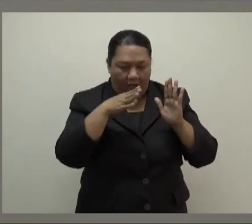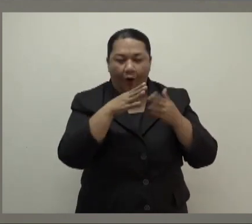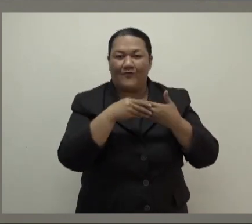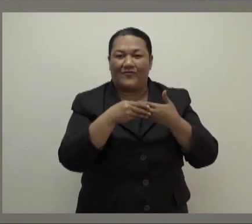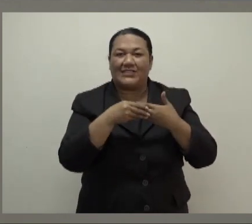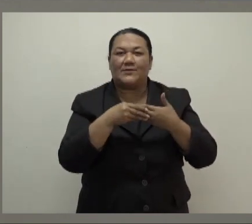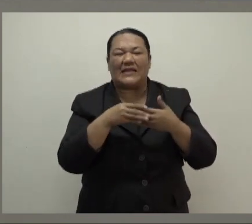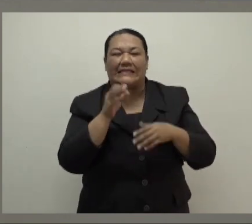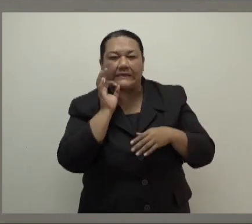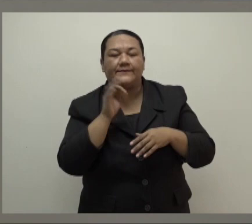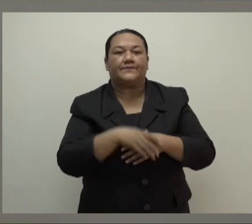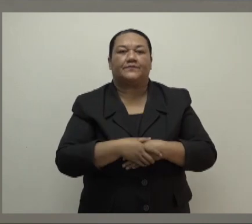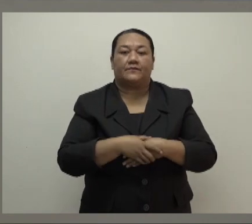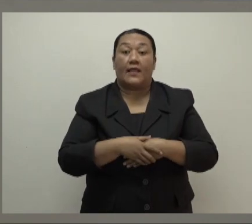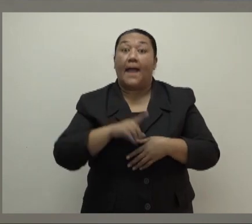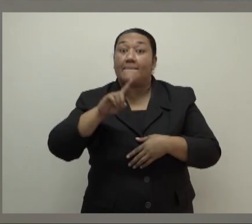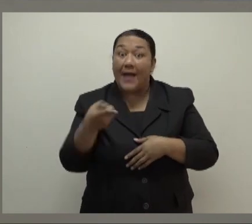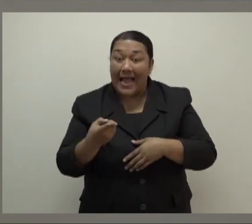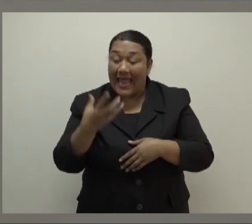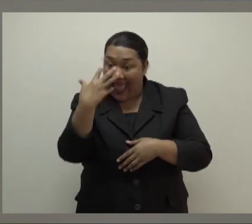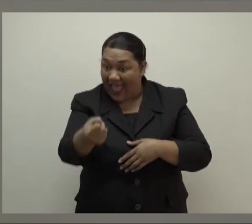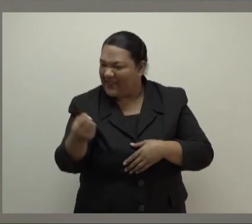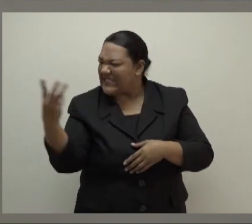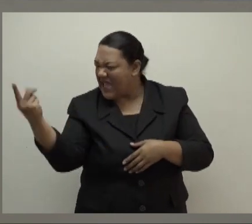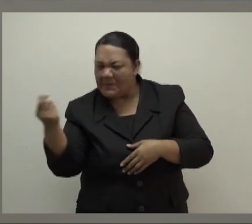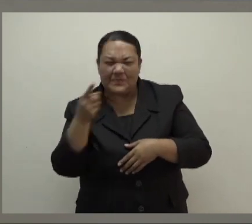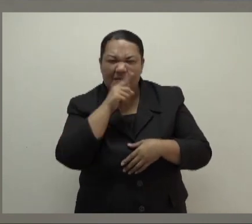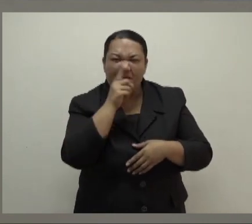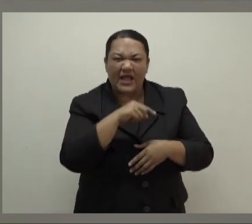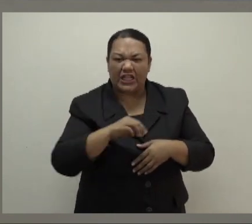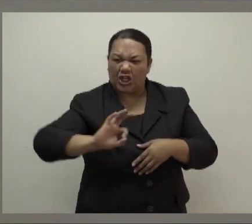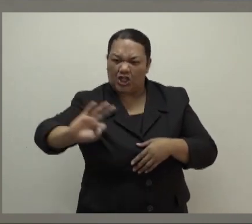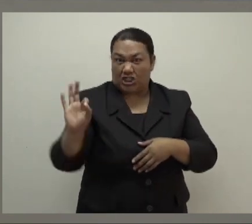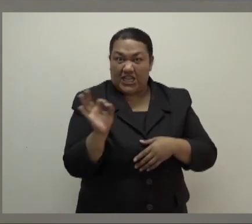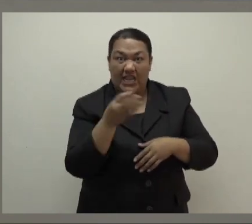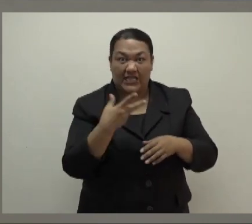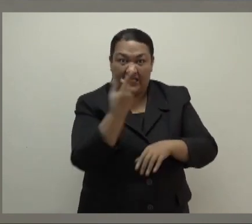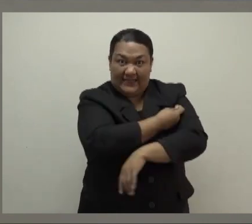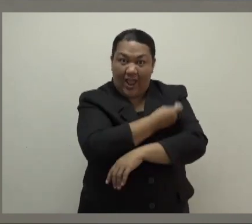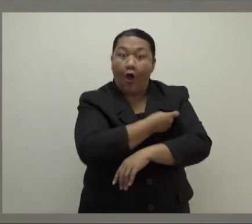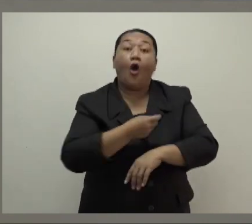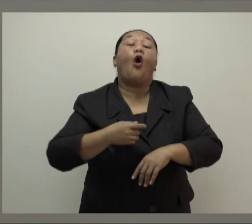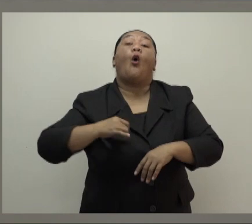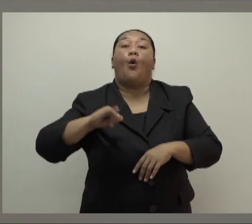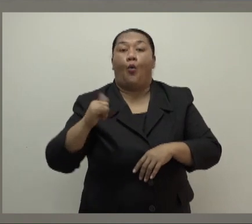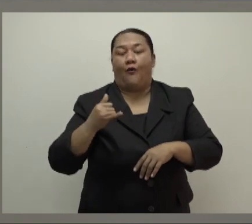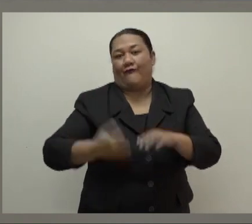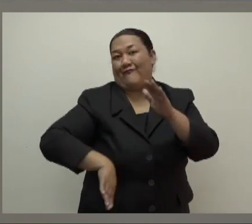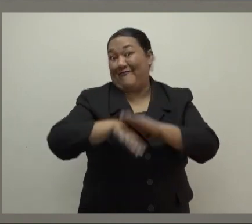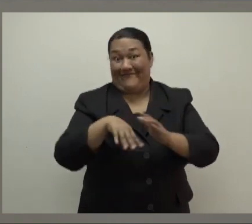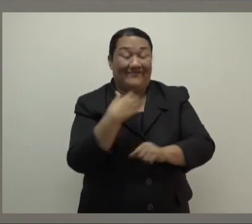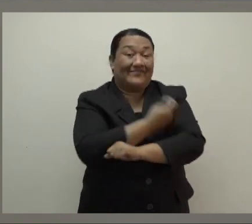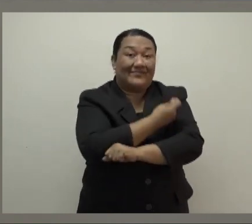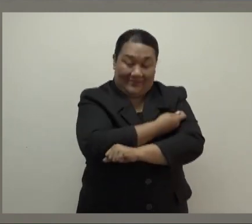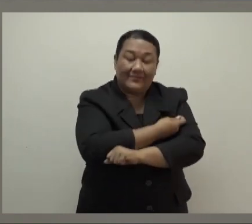But there are some people, a tiny minority, who are not yet vaccinated or fully vaccinated. We urge them to